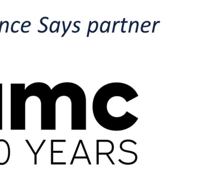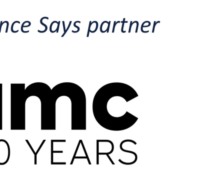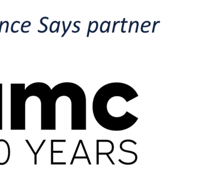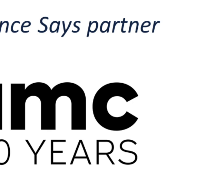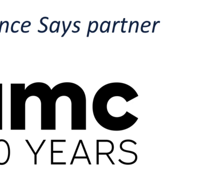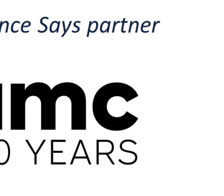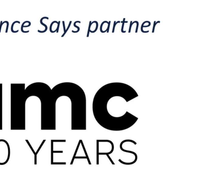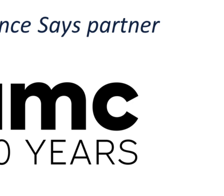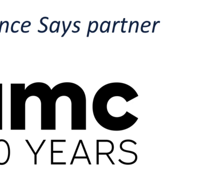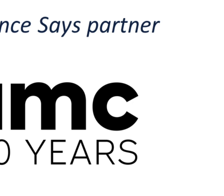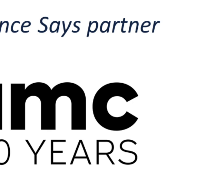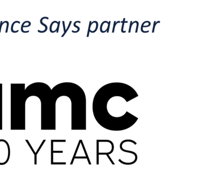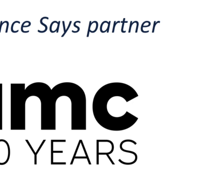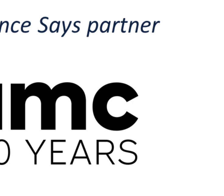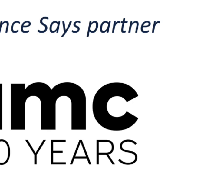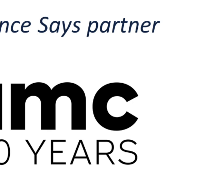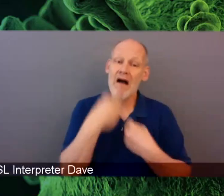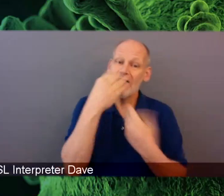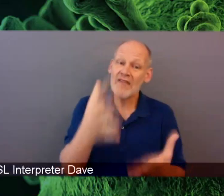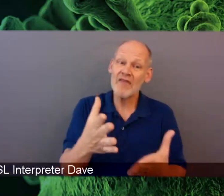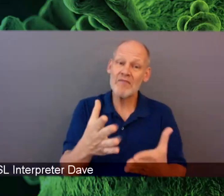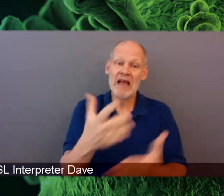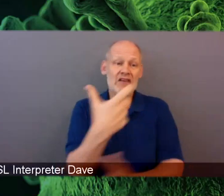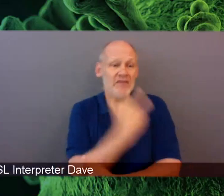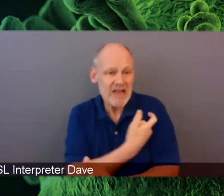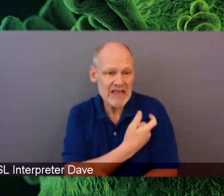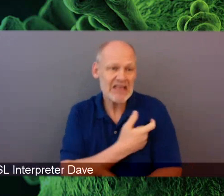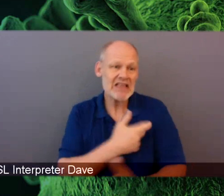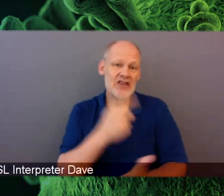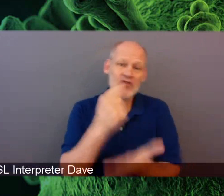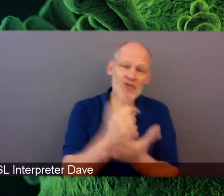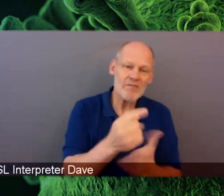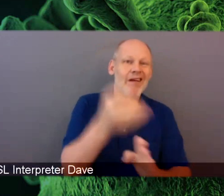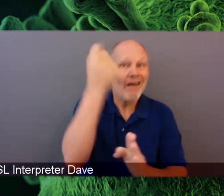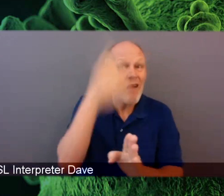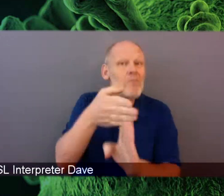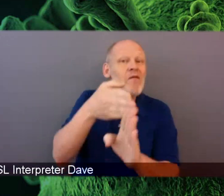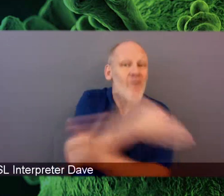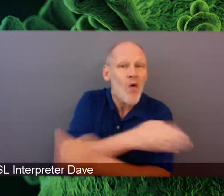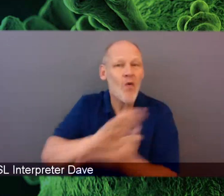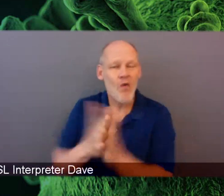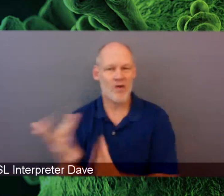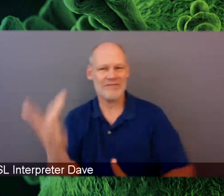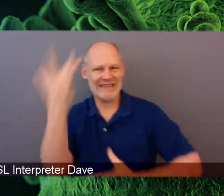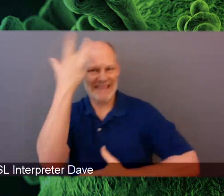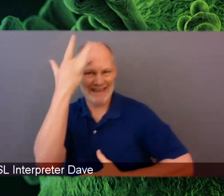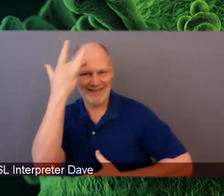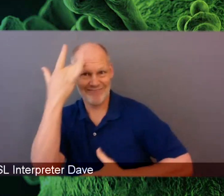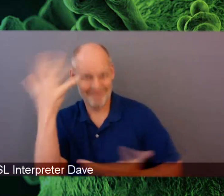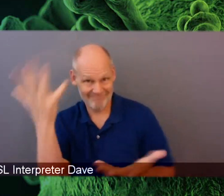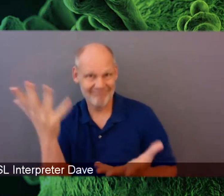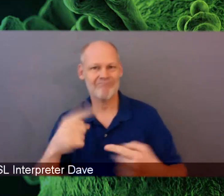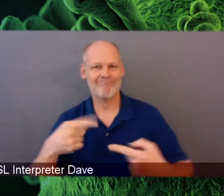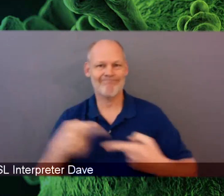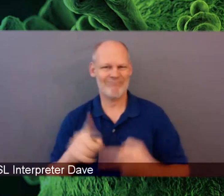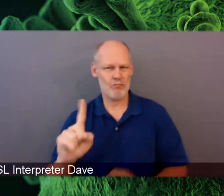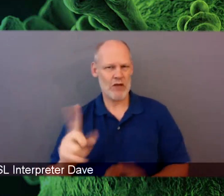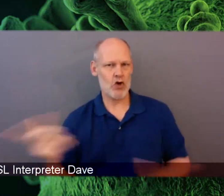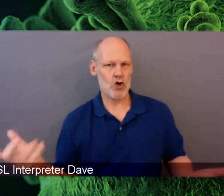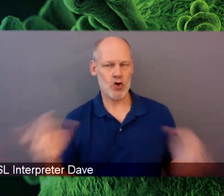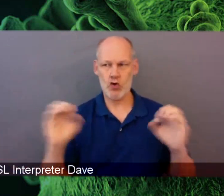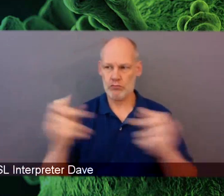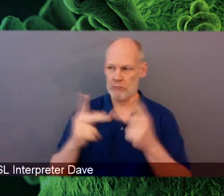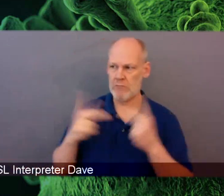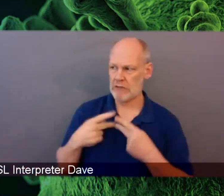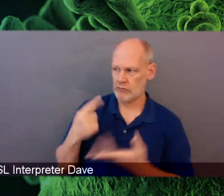gets that sick. And yet there was no facility where we could actually enroll and treat patients in that kind of fashion. And so